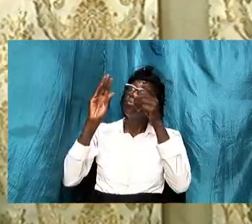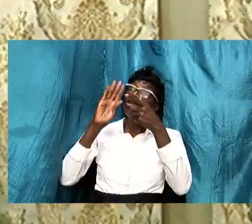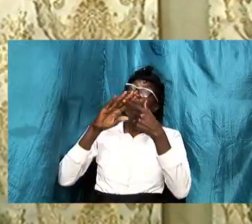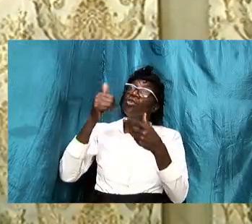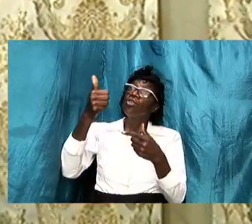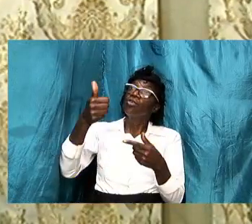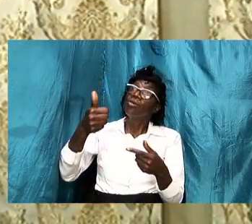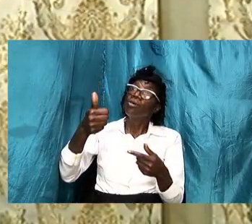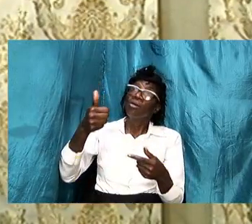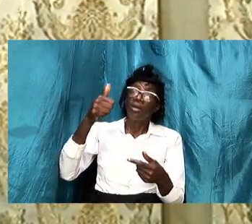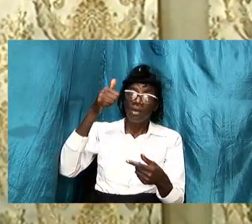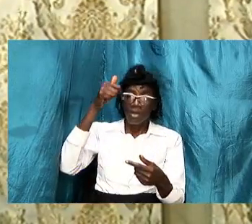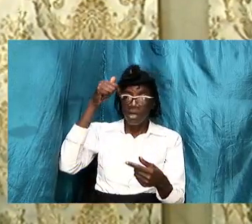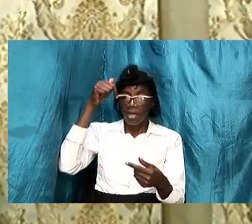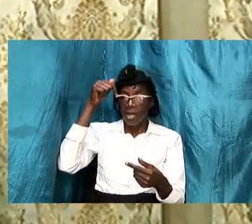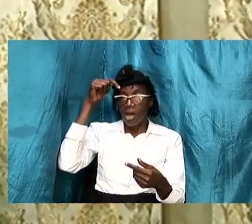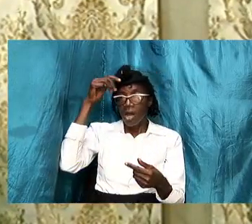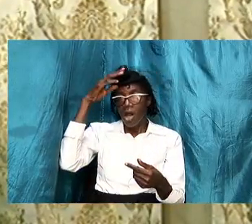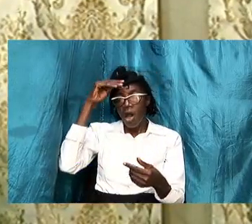going to explain what that is